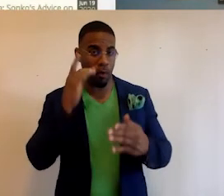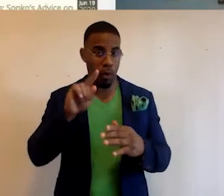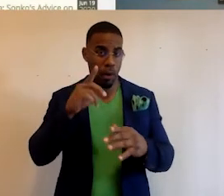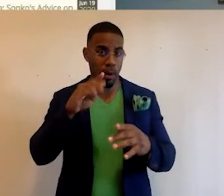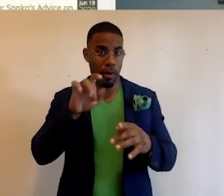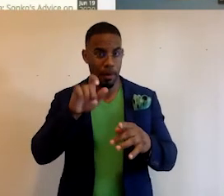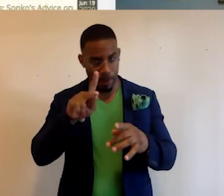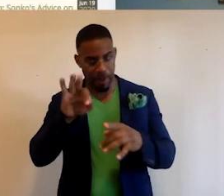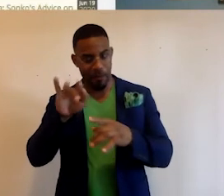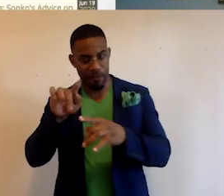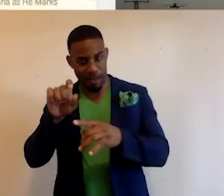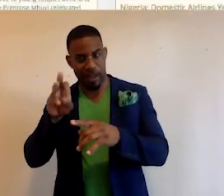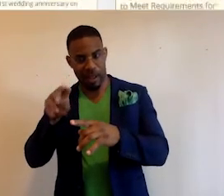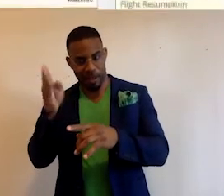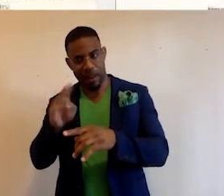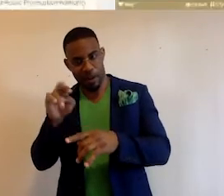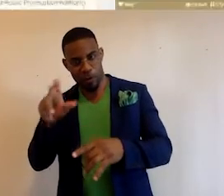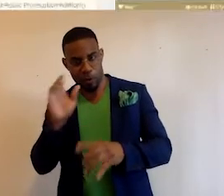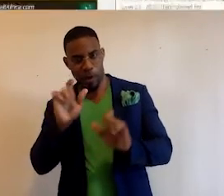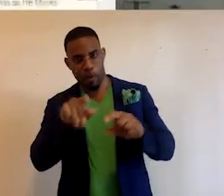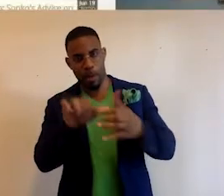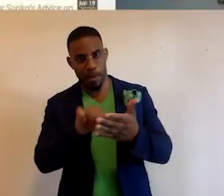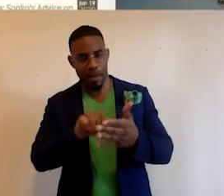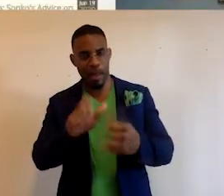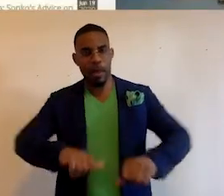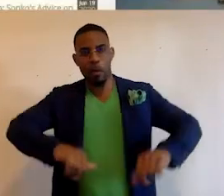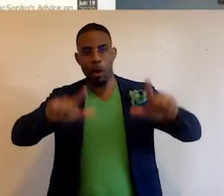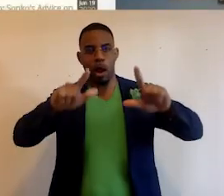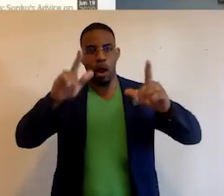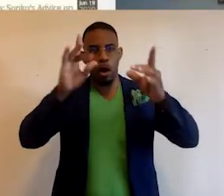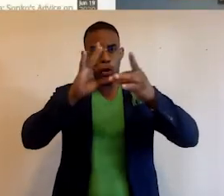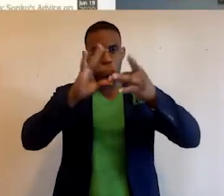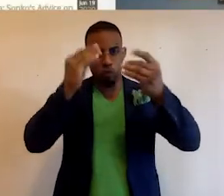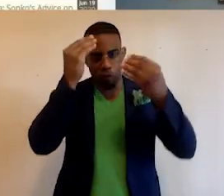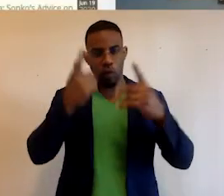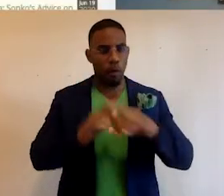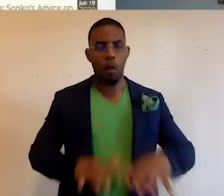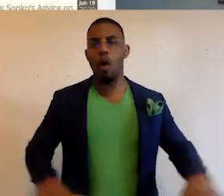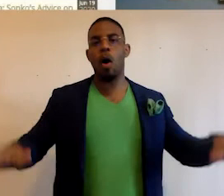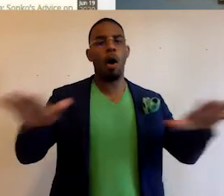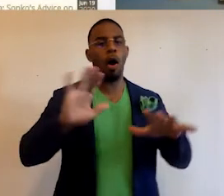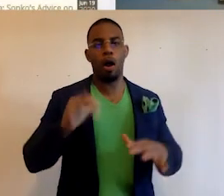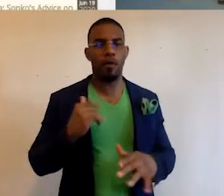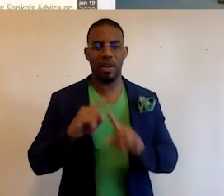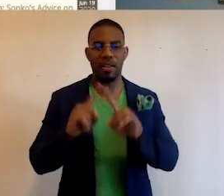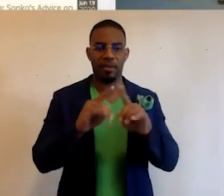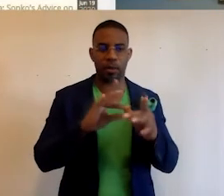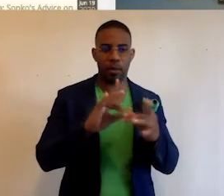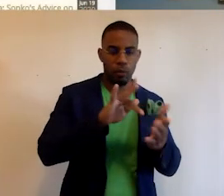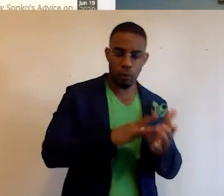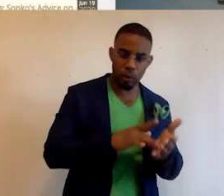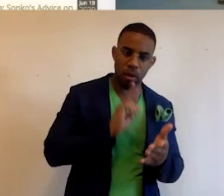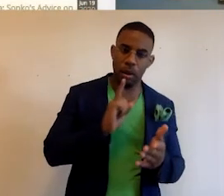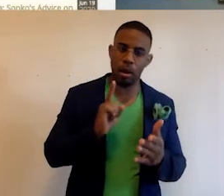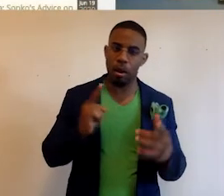.com slash news, you're able to go to this page. It brings up news from all of our different news sources